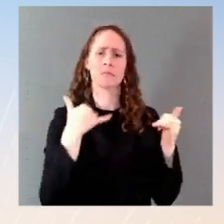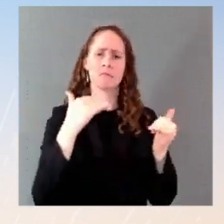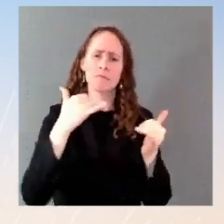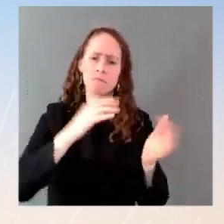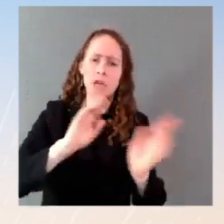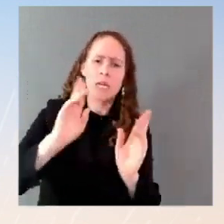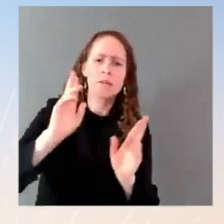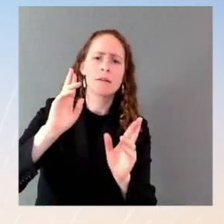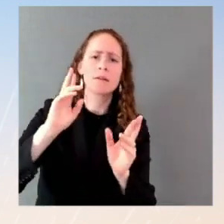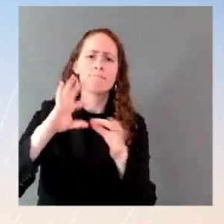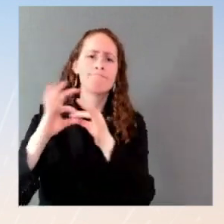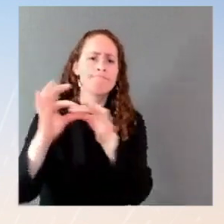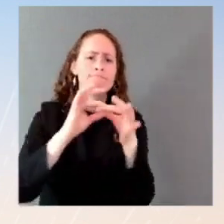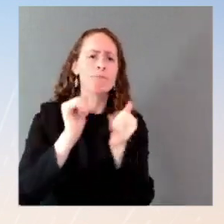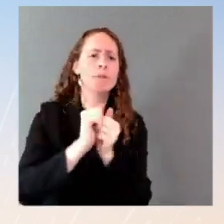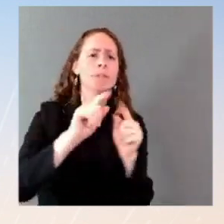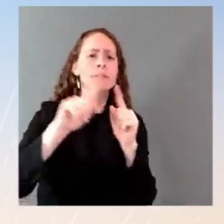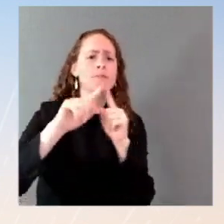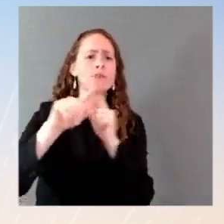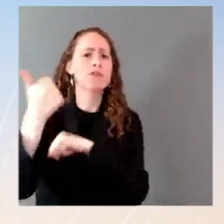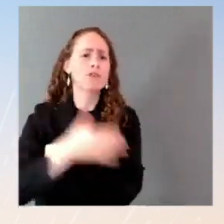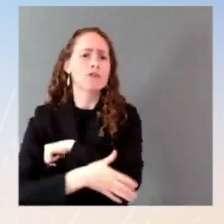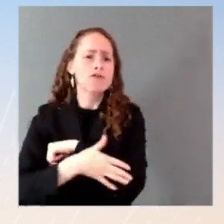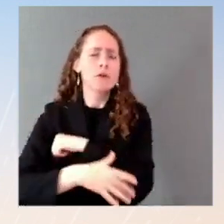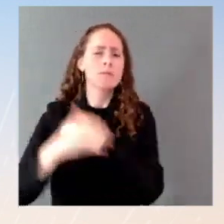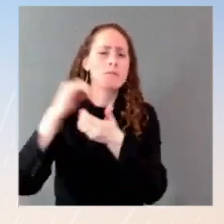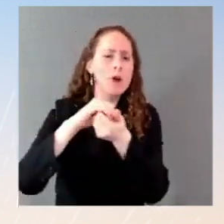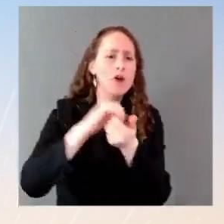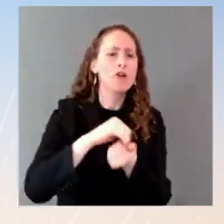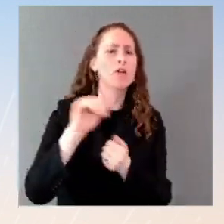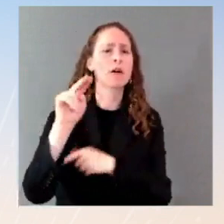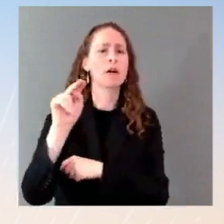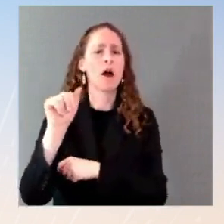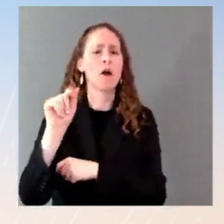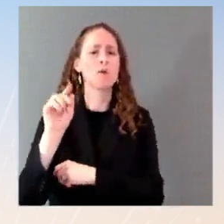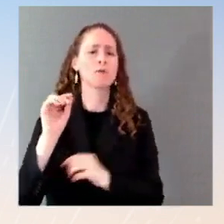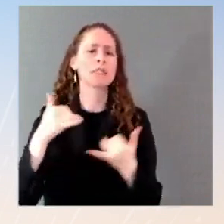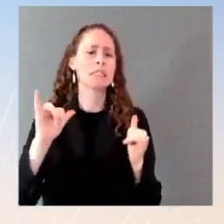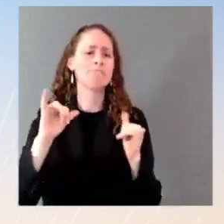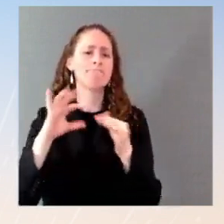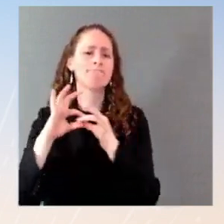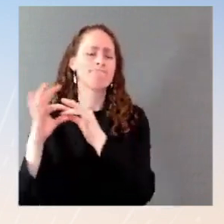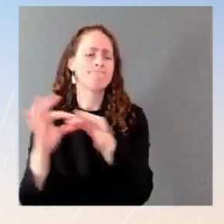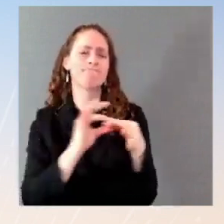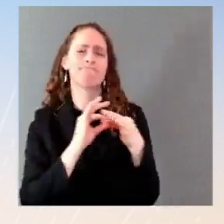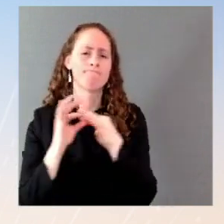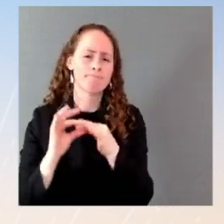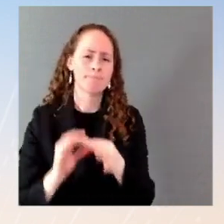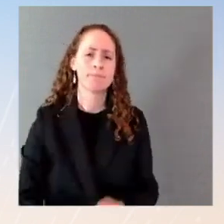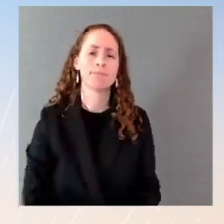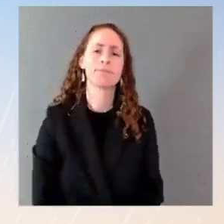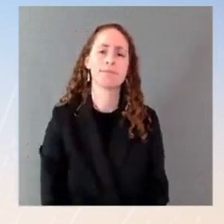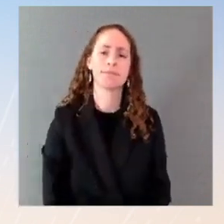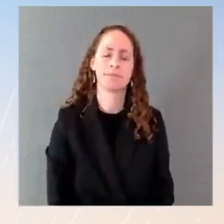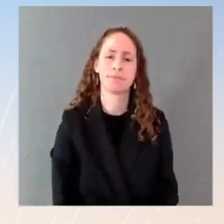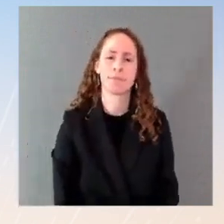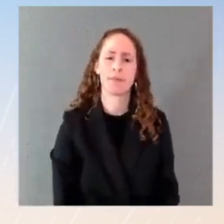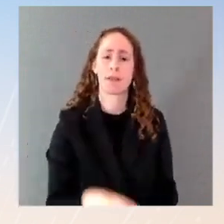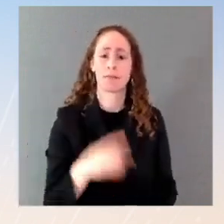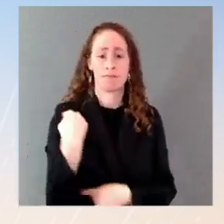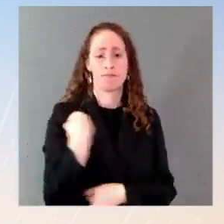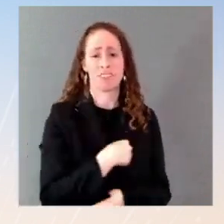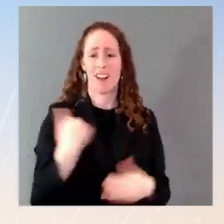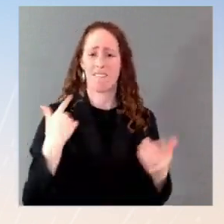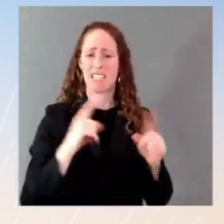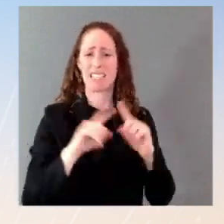contingencies, just as we have been doing for weeks now, including through the preparation of specific responses to Russian escalation